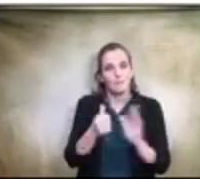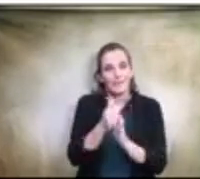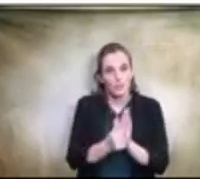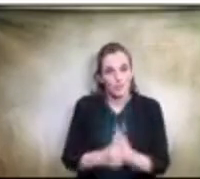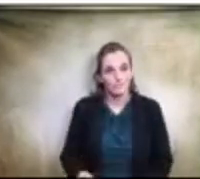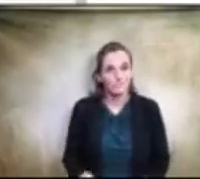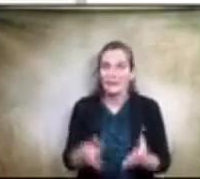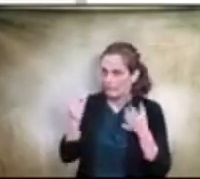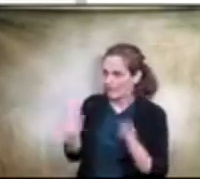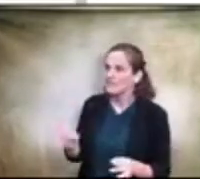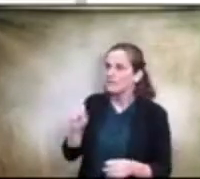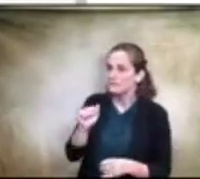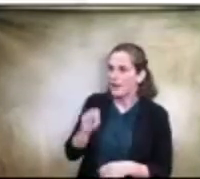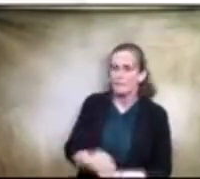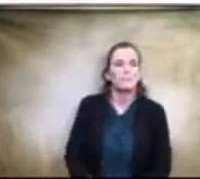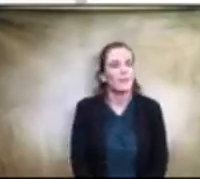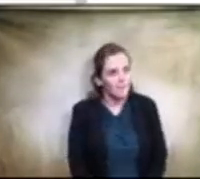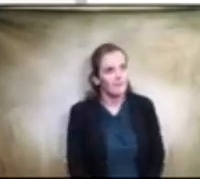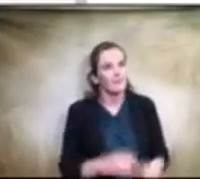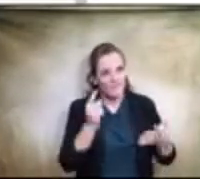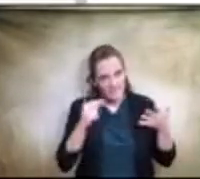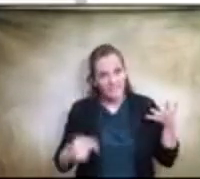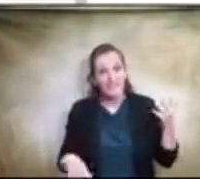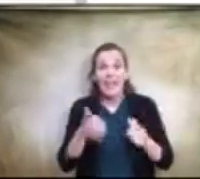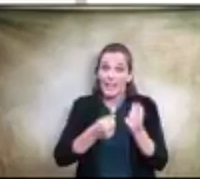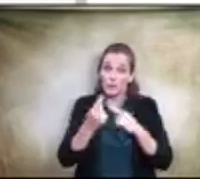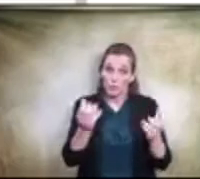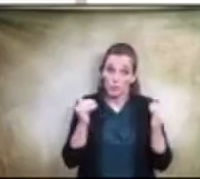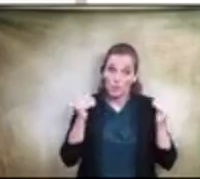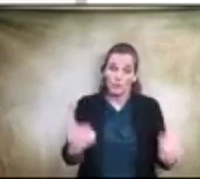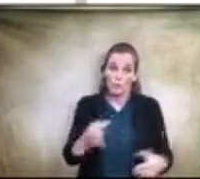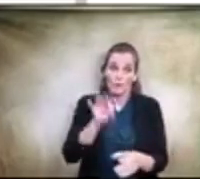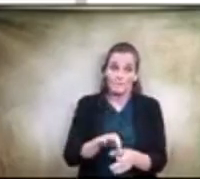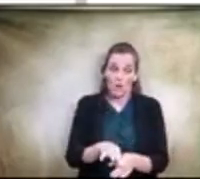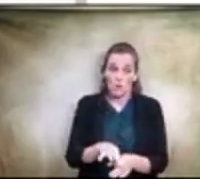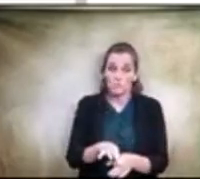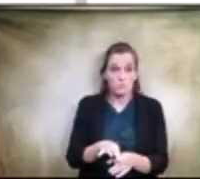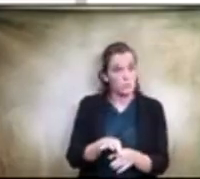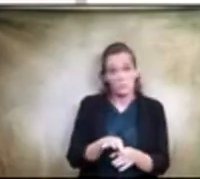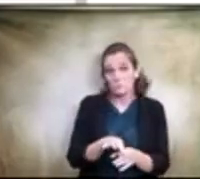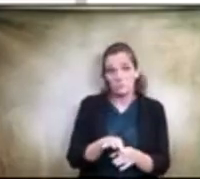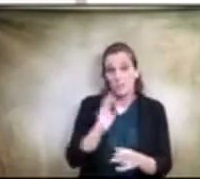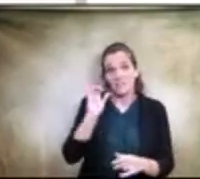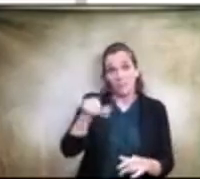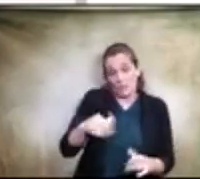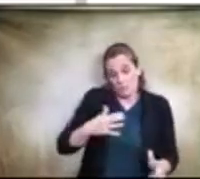And, for sure, if anyone else wants to move forward and vote on it, it's, you know, that was just my opinion.